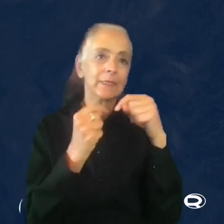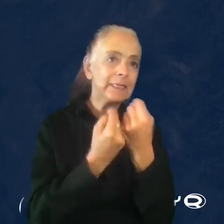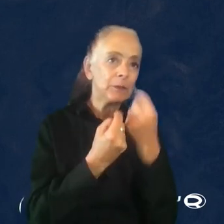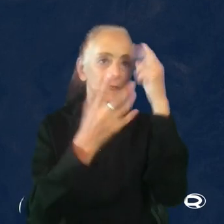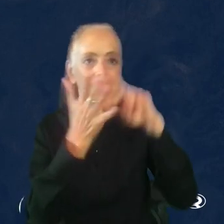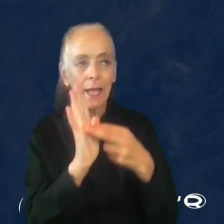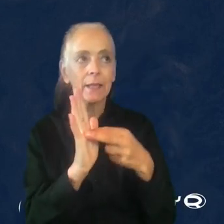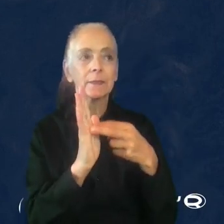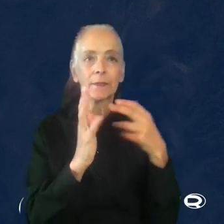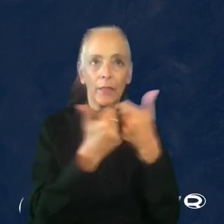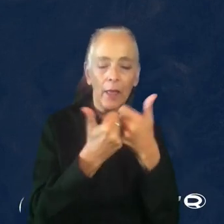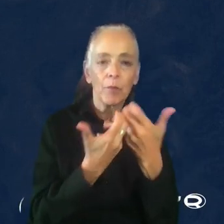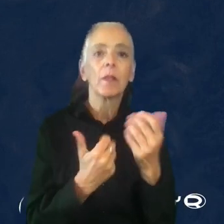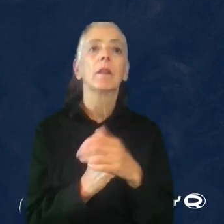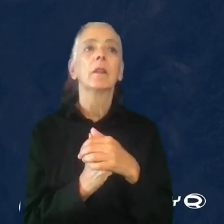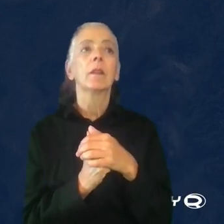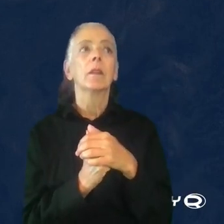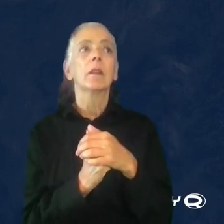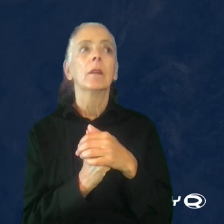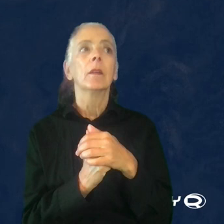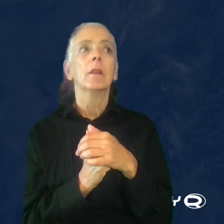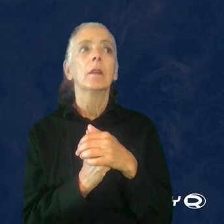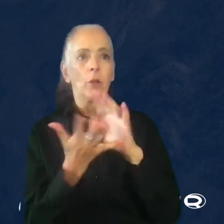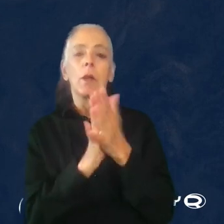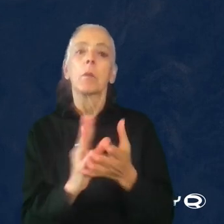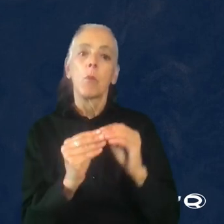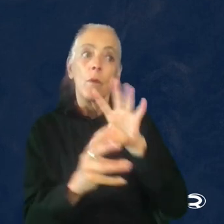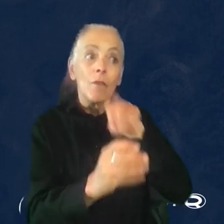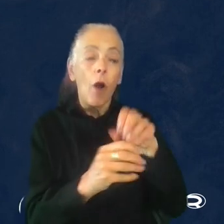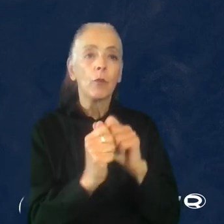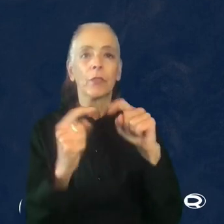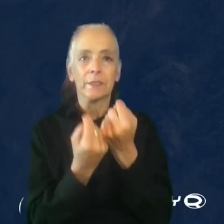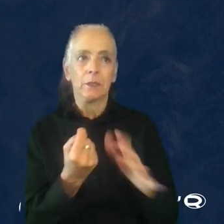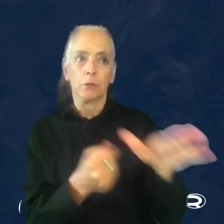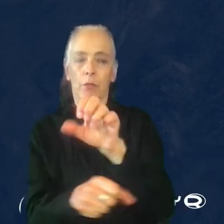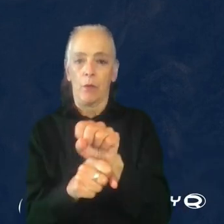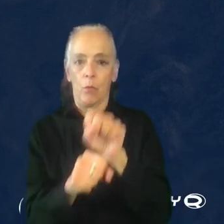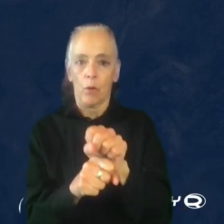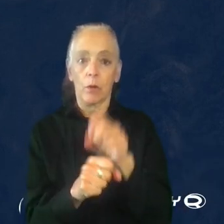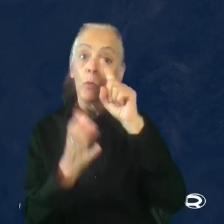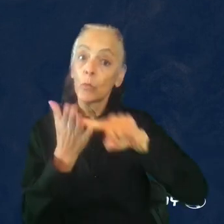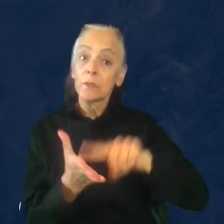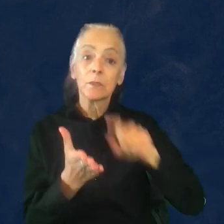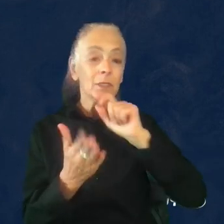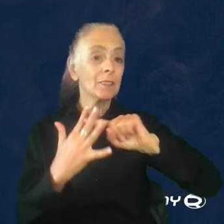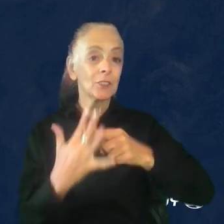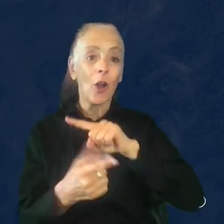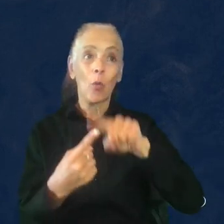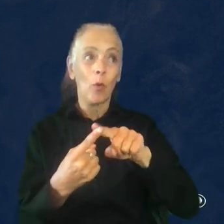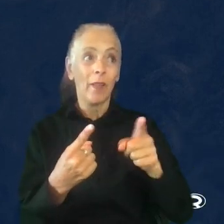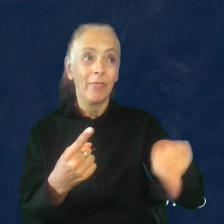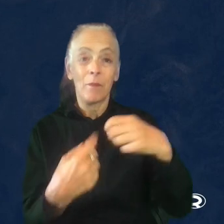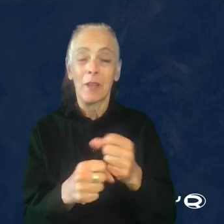I did to work on that part, I started by getting a lot more involved with the teams and what they were doing. The research doesn't start when a request comes